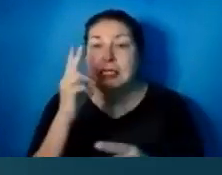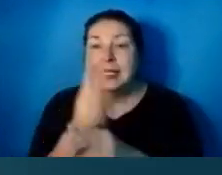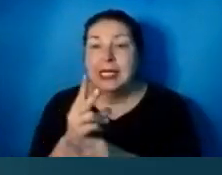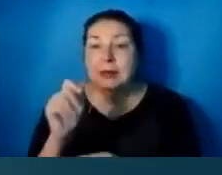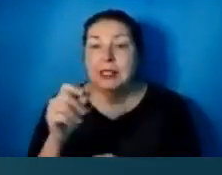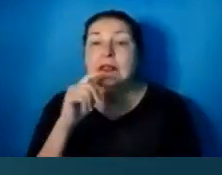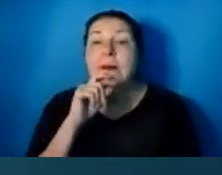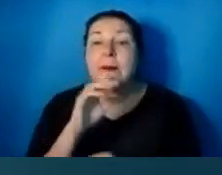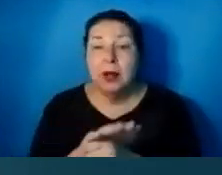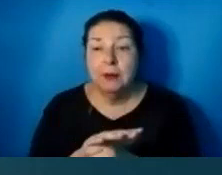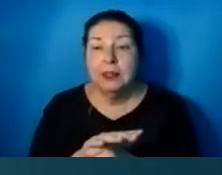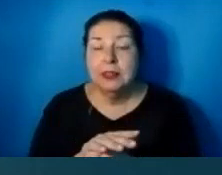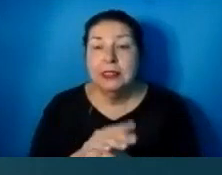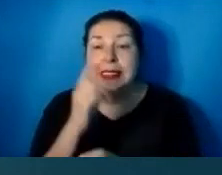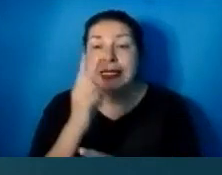to keep this agreement.